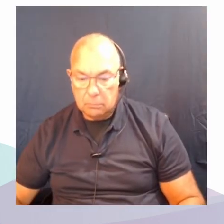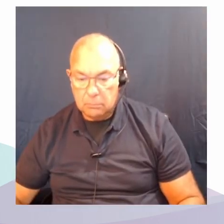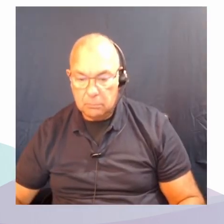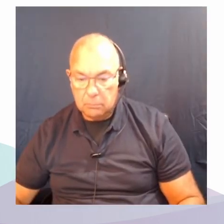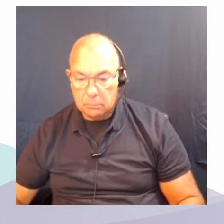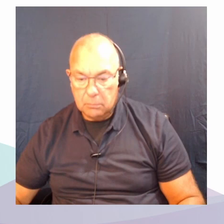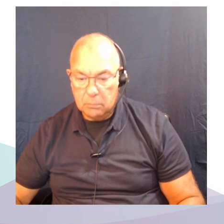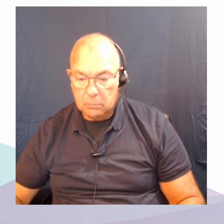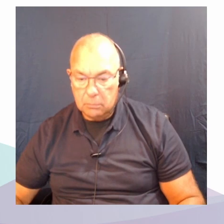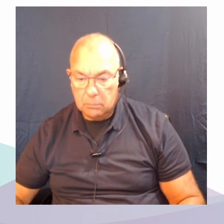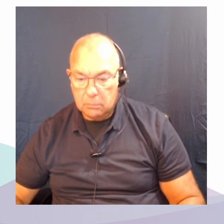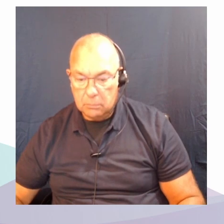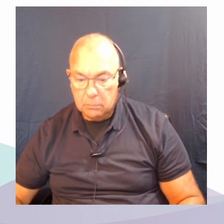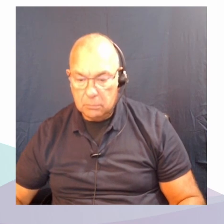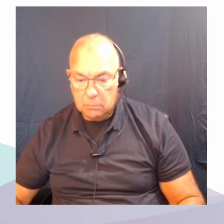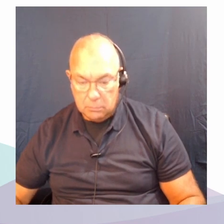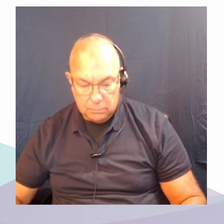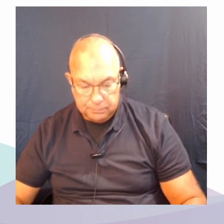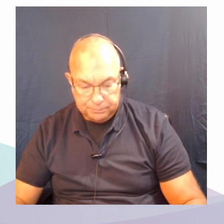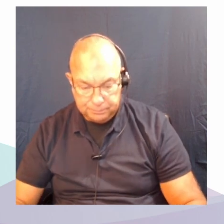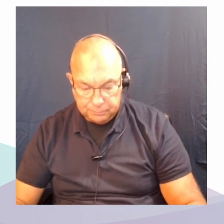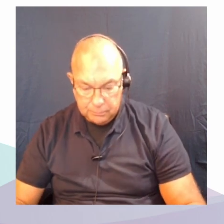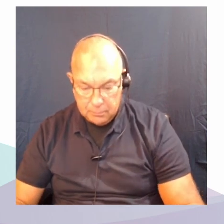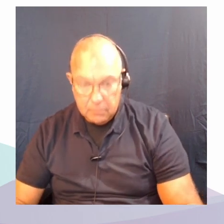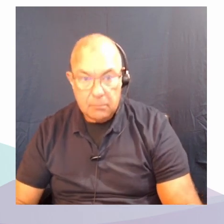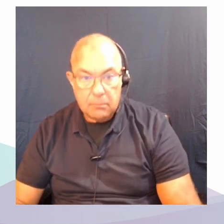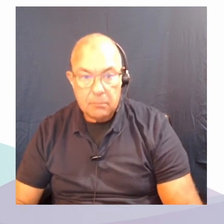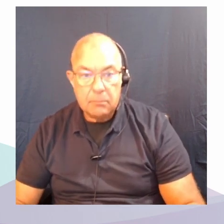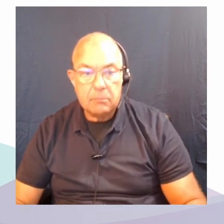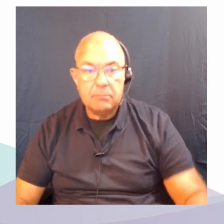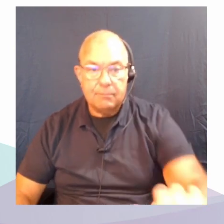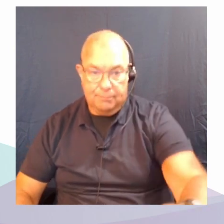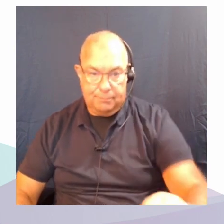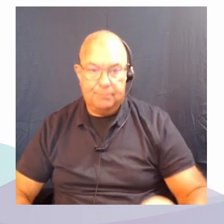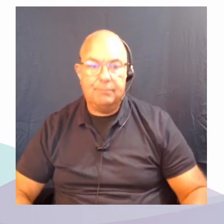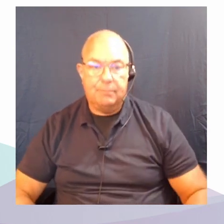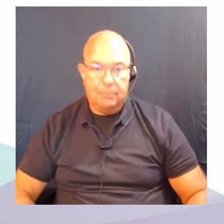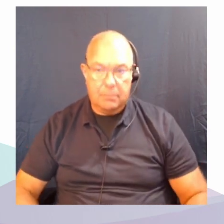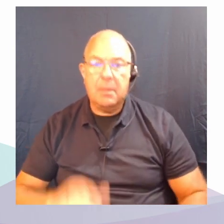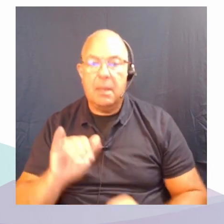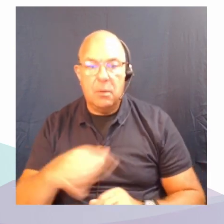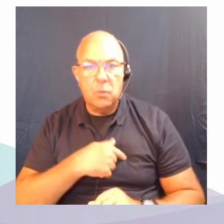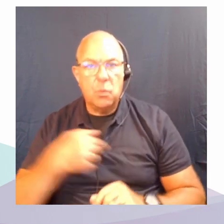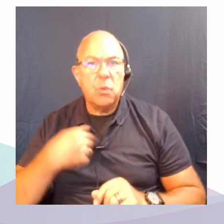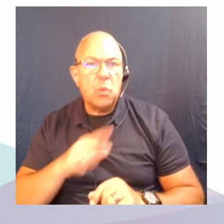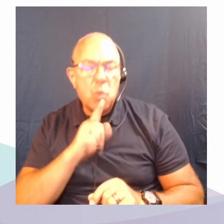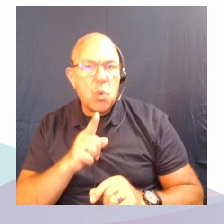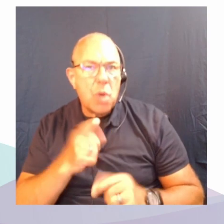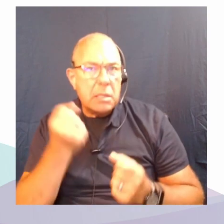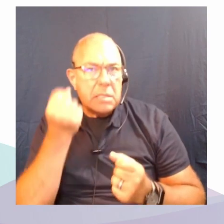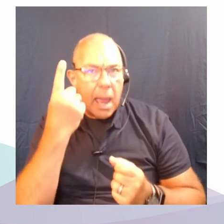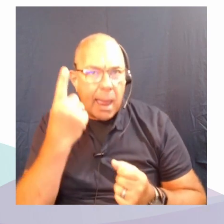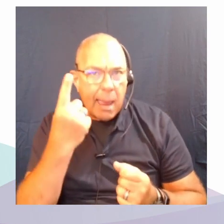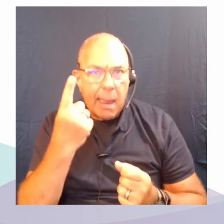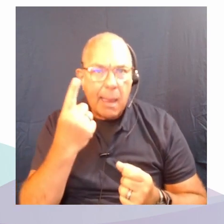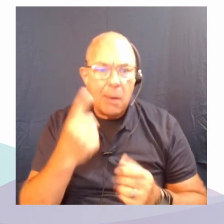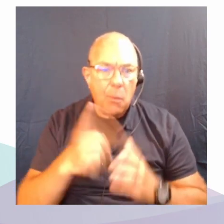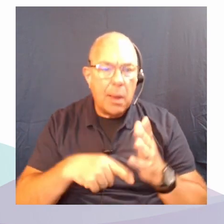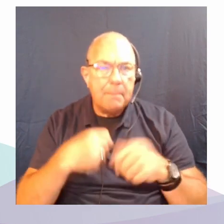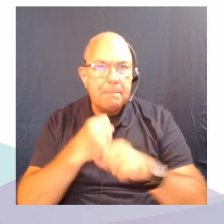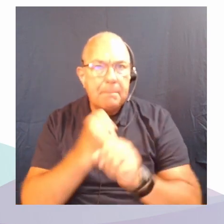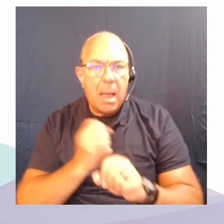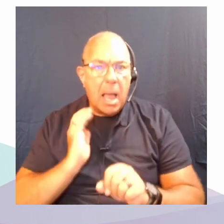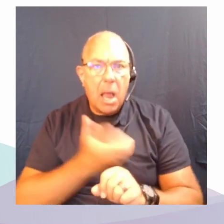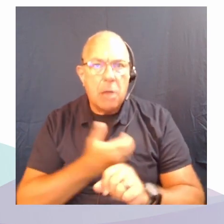with students and with others and community members and really ask the question, what do we really appreciate? What makes us thrive in this